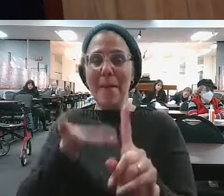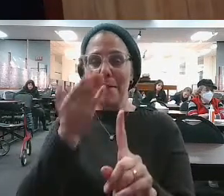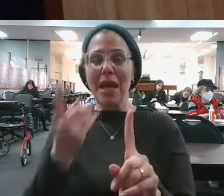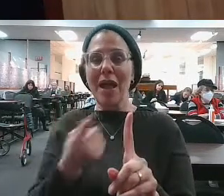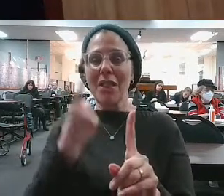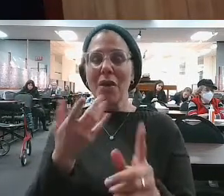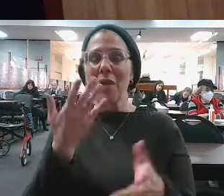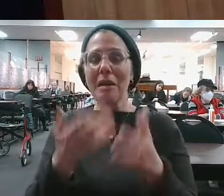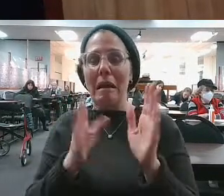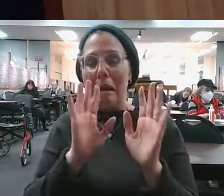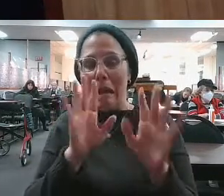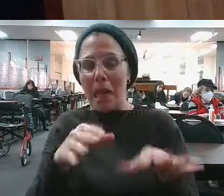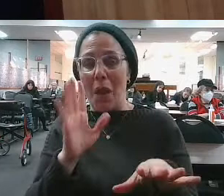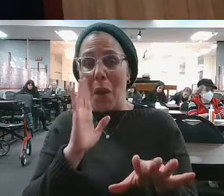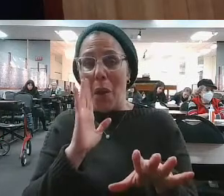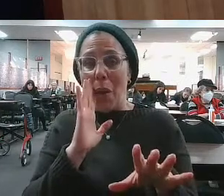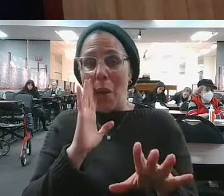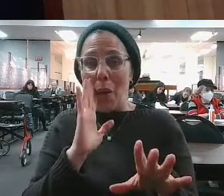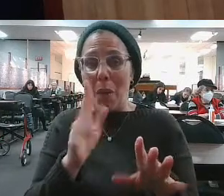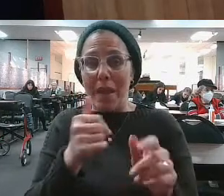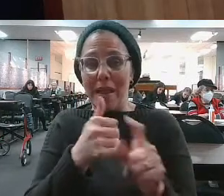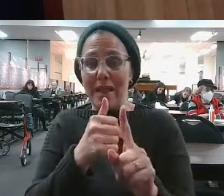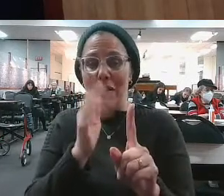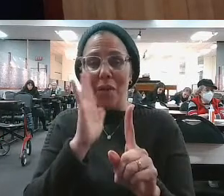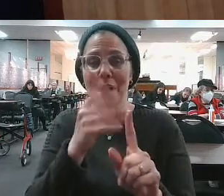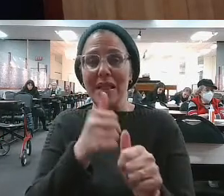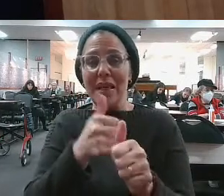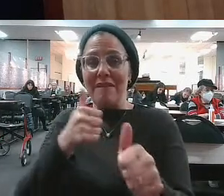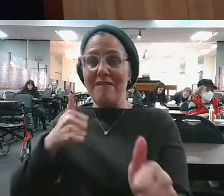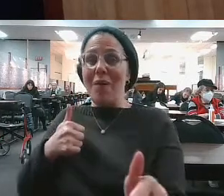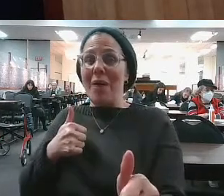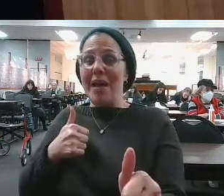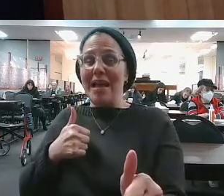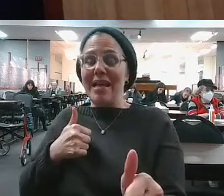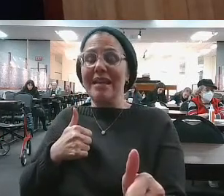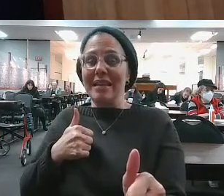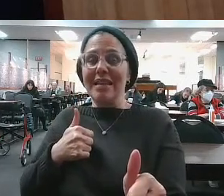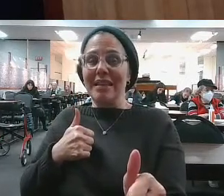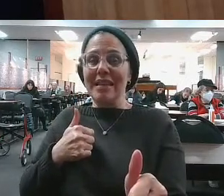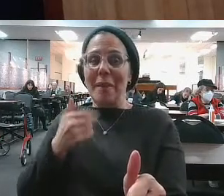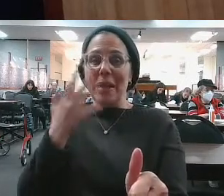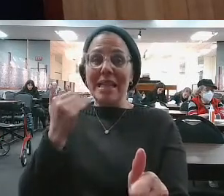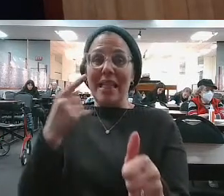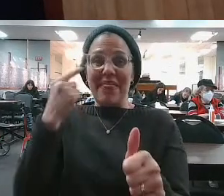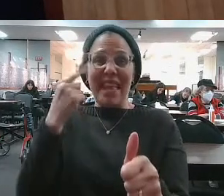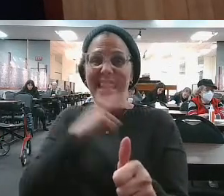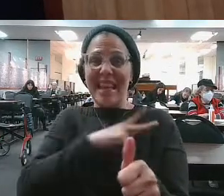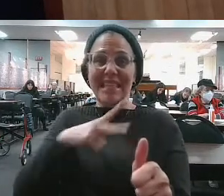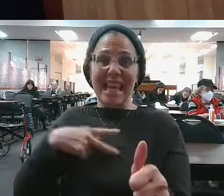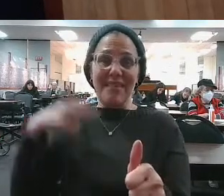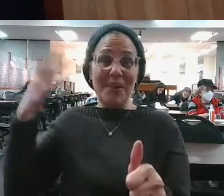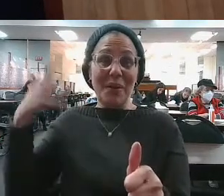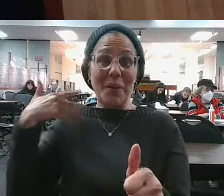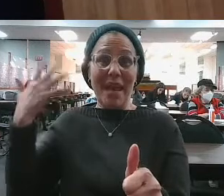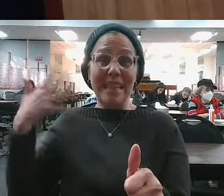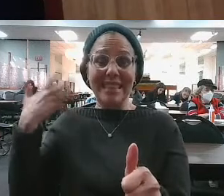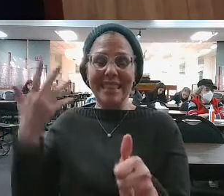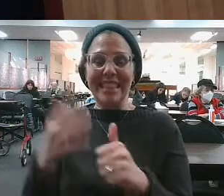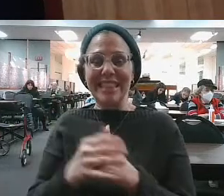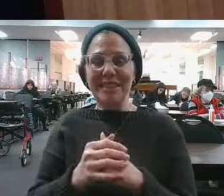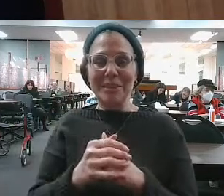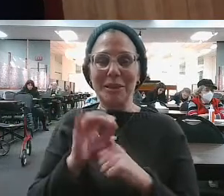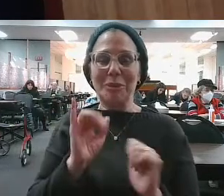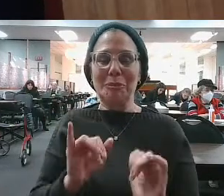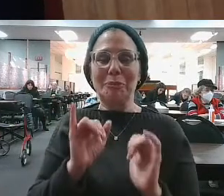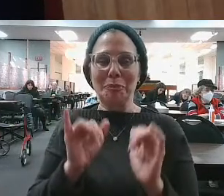figure he lost his mind. And they're not going to exact retribution on an insane individual. Amol HaMelech. V'lova Amarti L